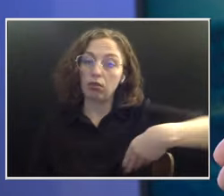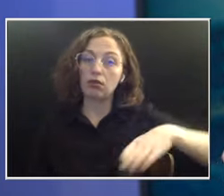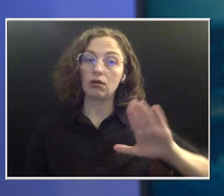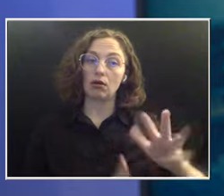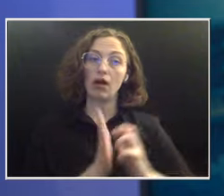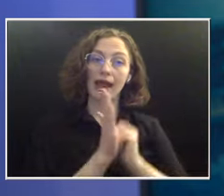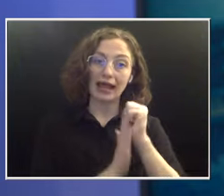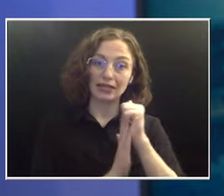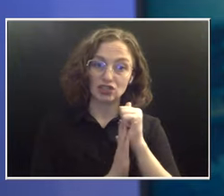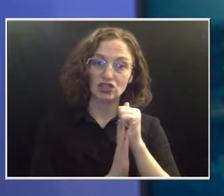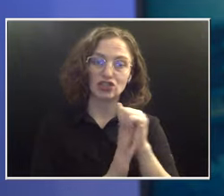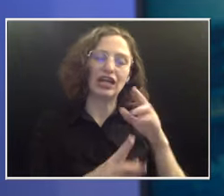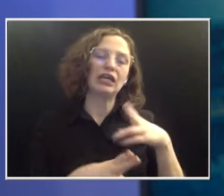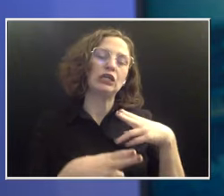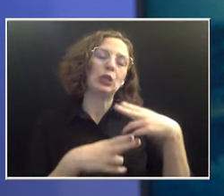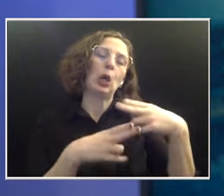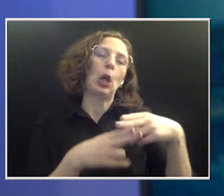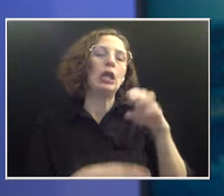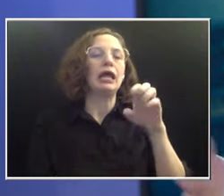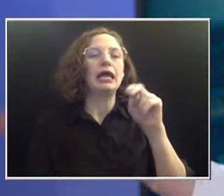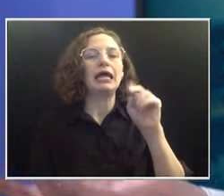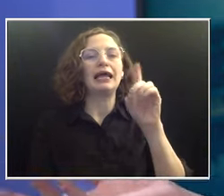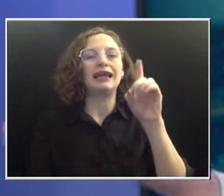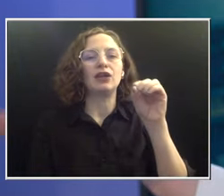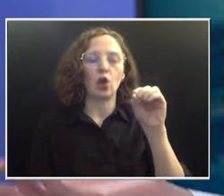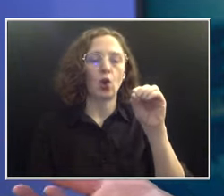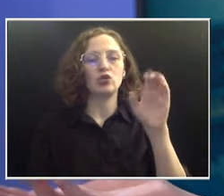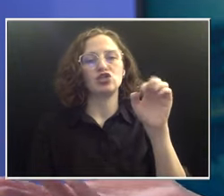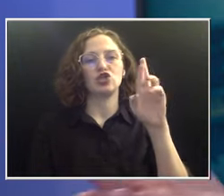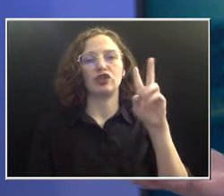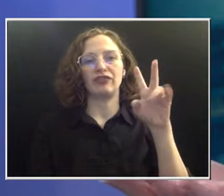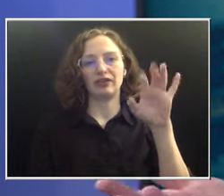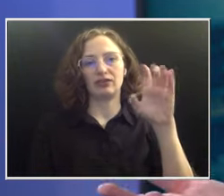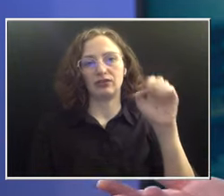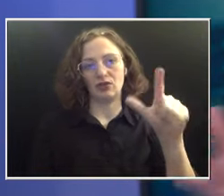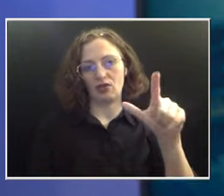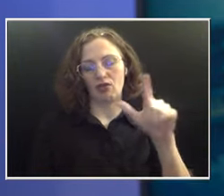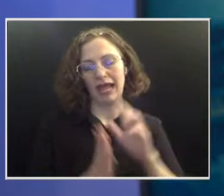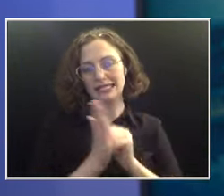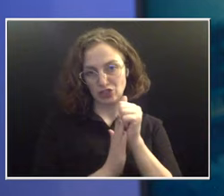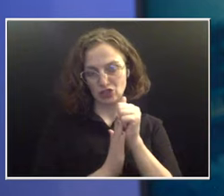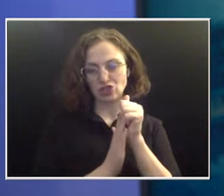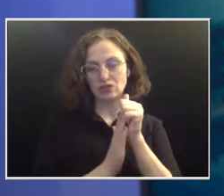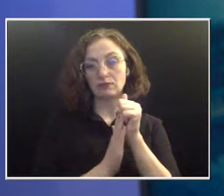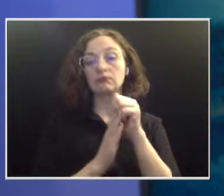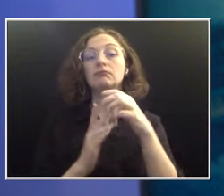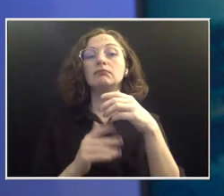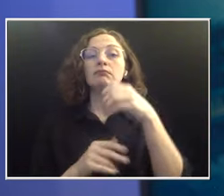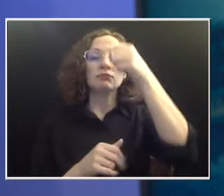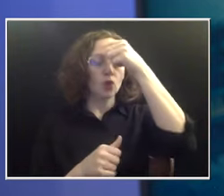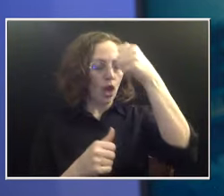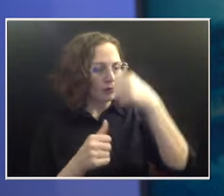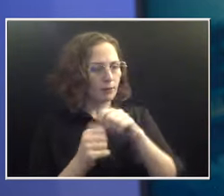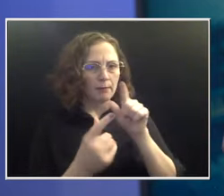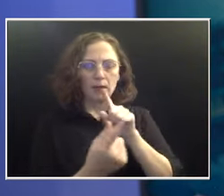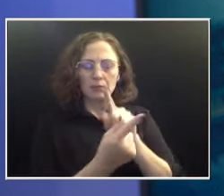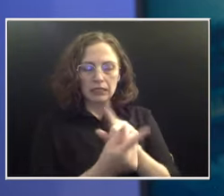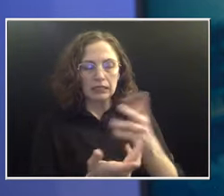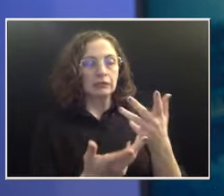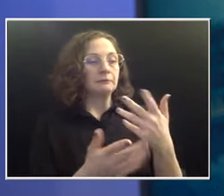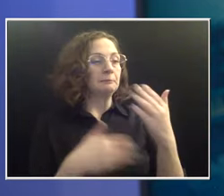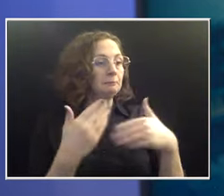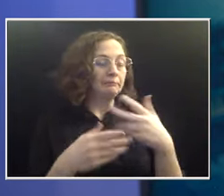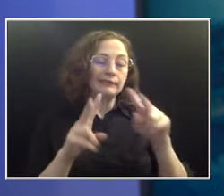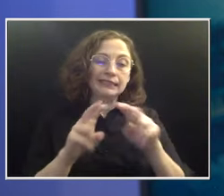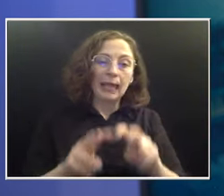endocervical cancers. And so, I remember seeing her doing the exam saying, well, the biopsies show this. We need to get a